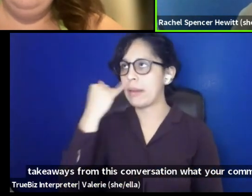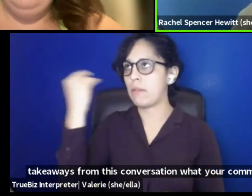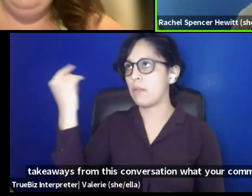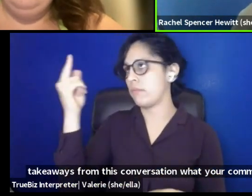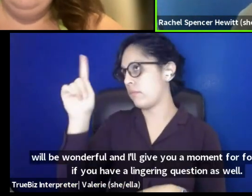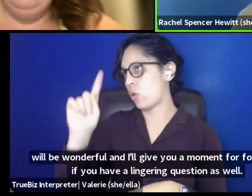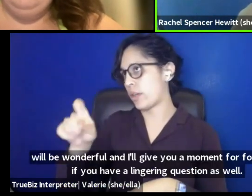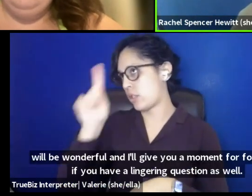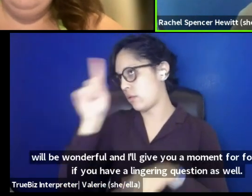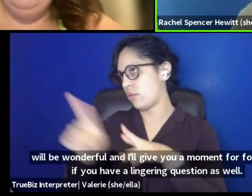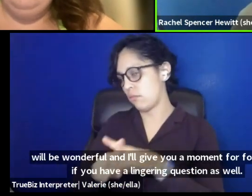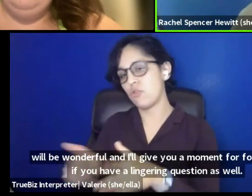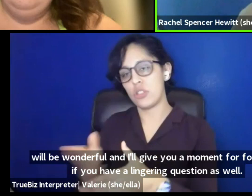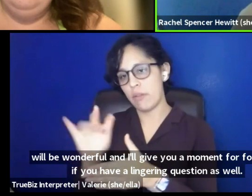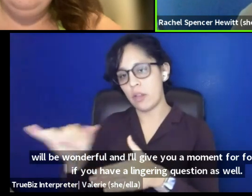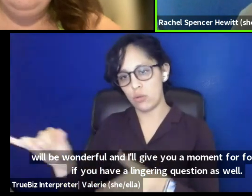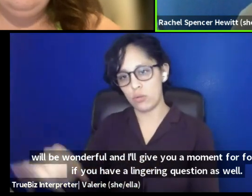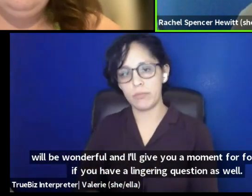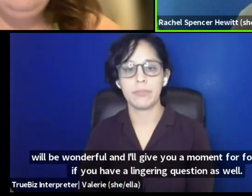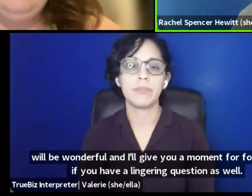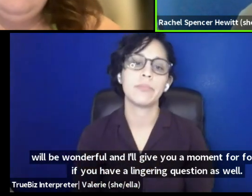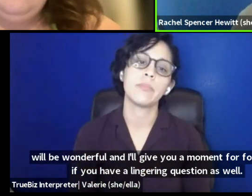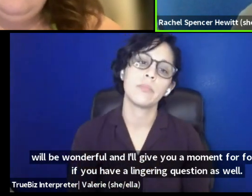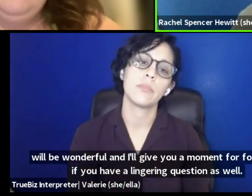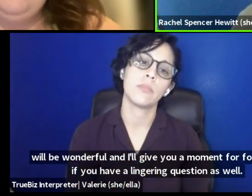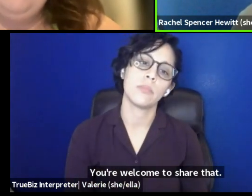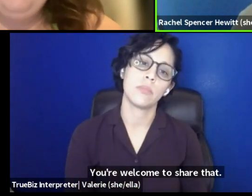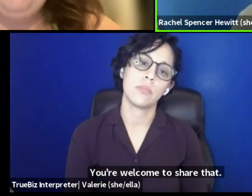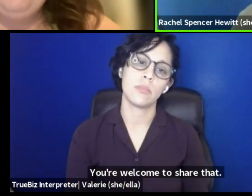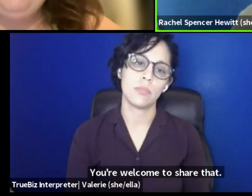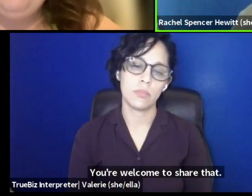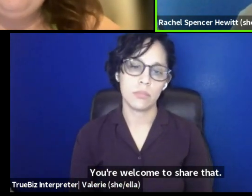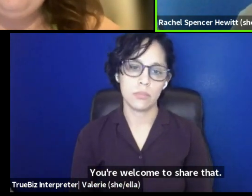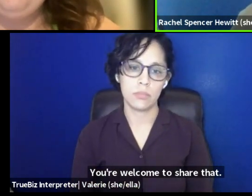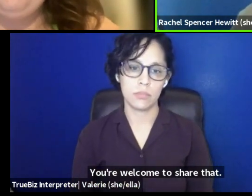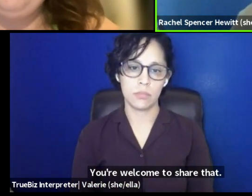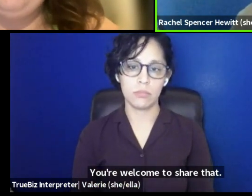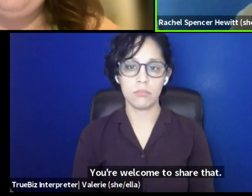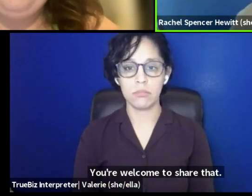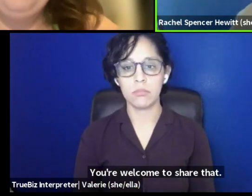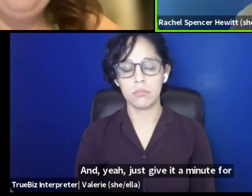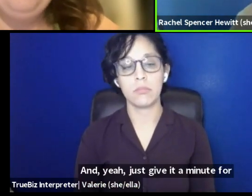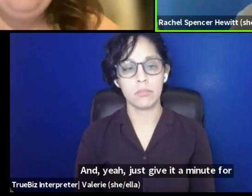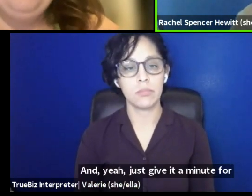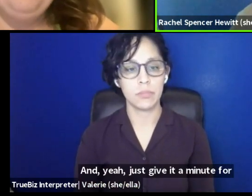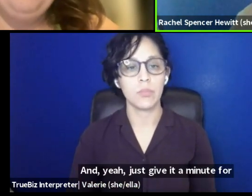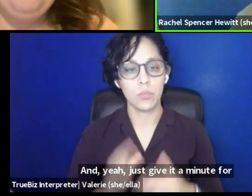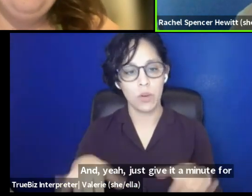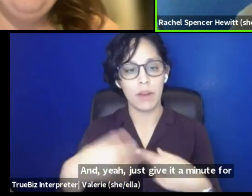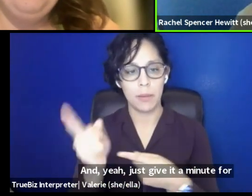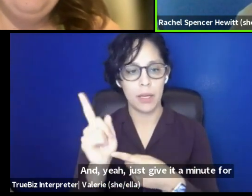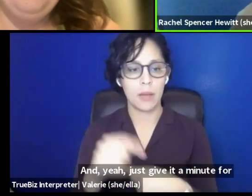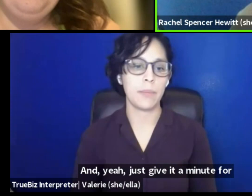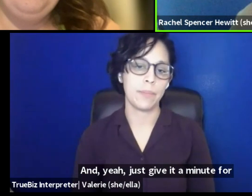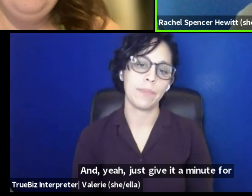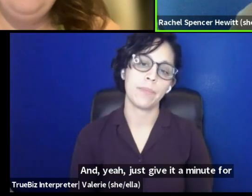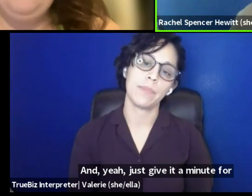um, you're welcome to share that. Um, and, uh, yeah, let's just give a minute for, for folks to think that through.